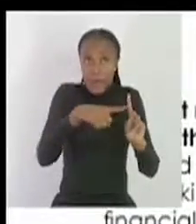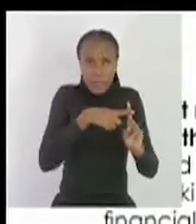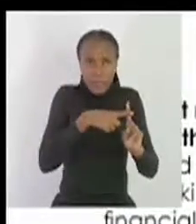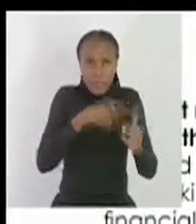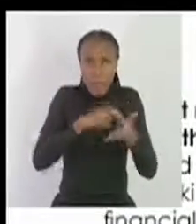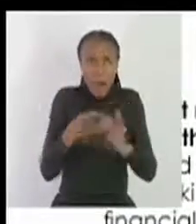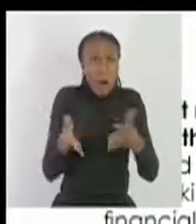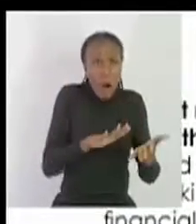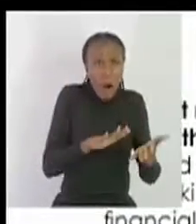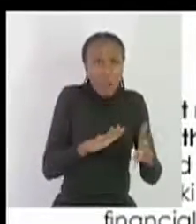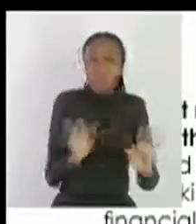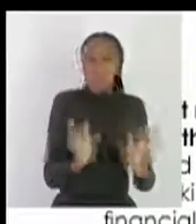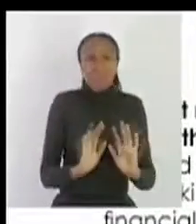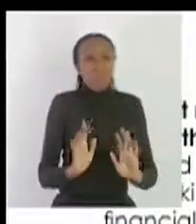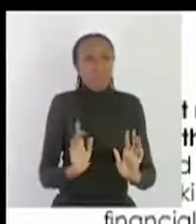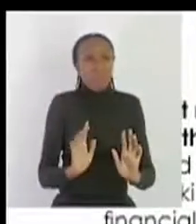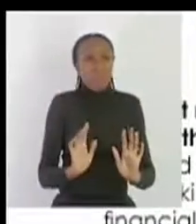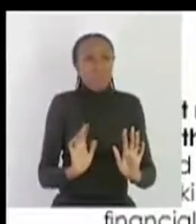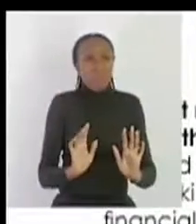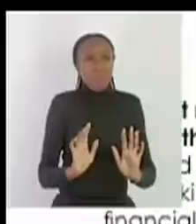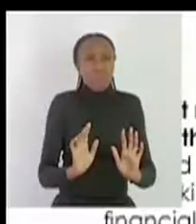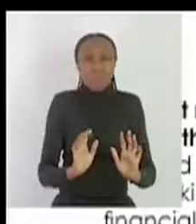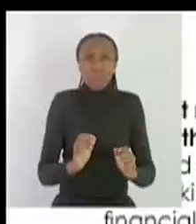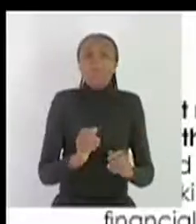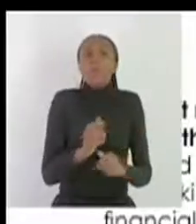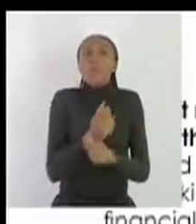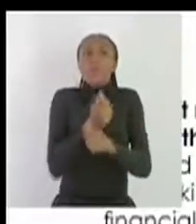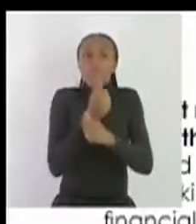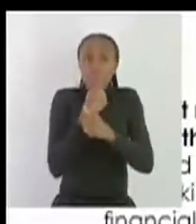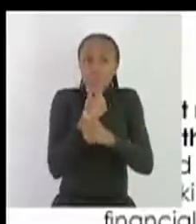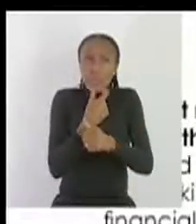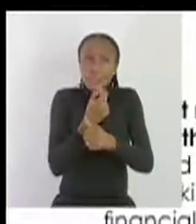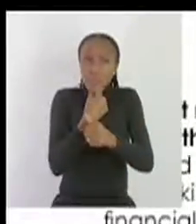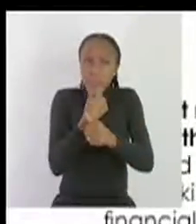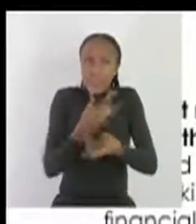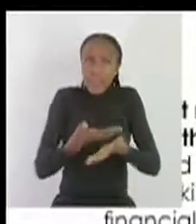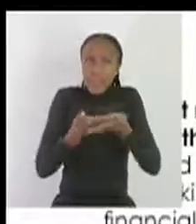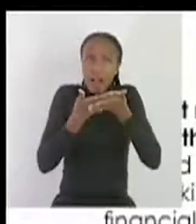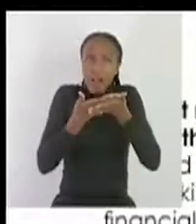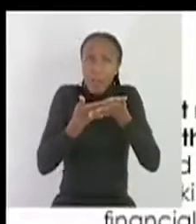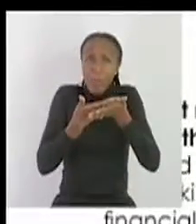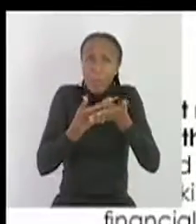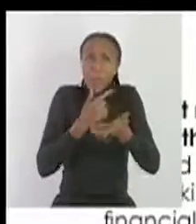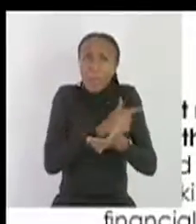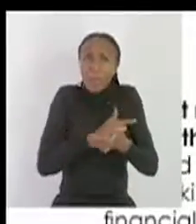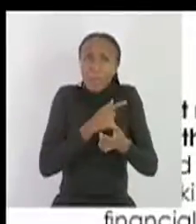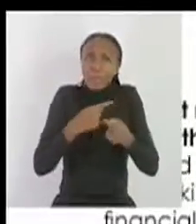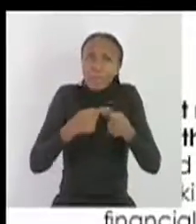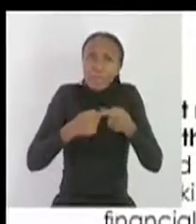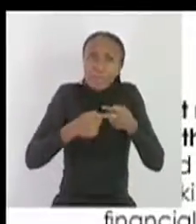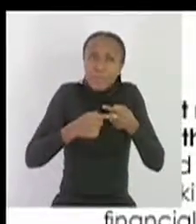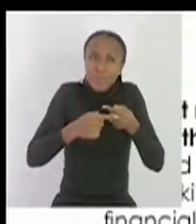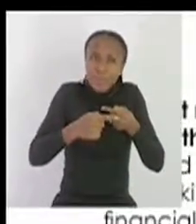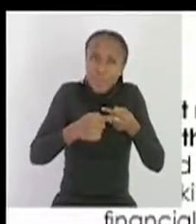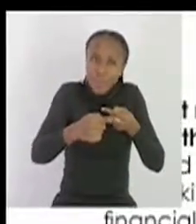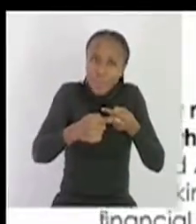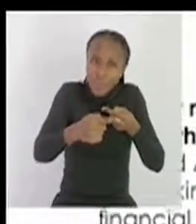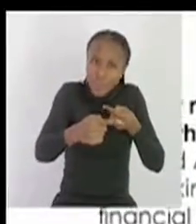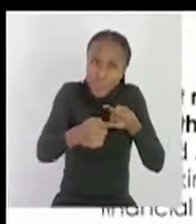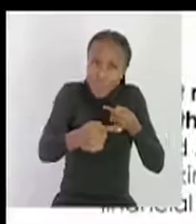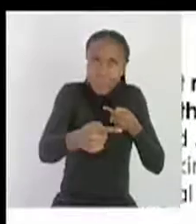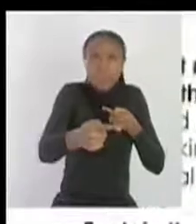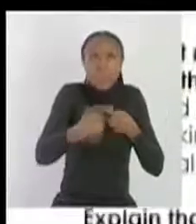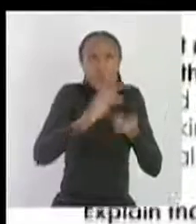fast there are some life prolonging medicines that will just help you so that this HIV doesn't turn